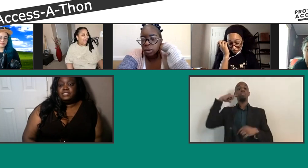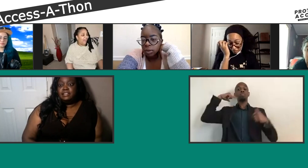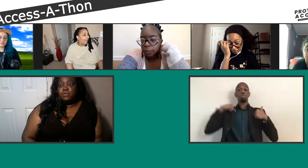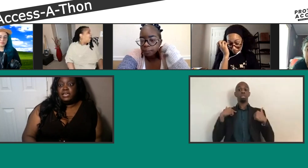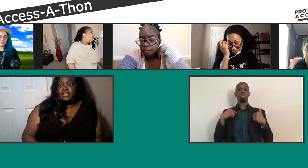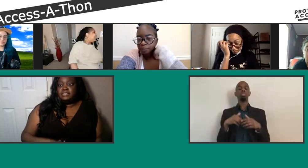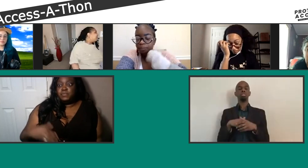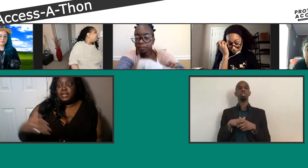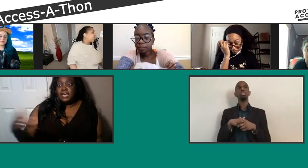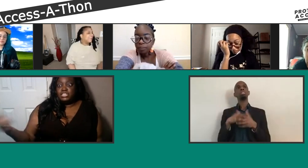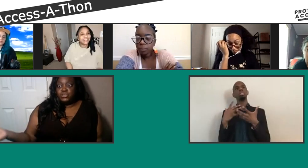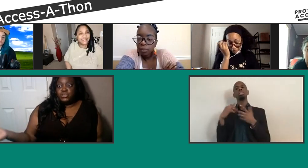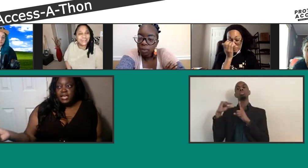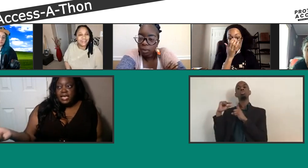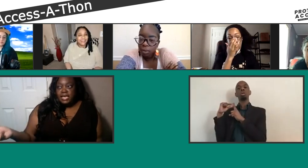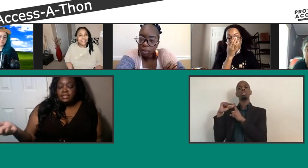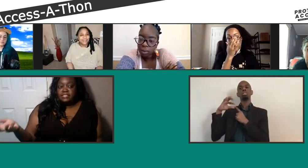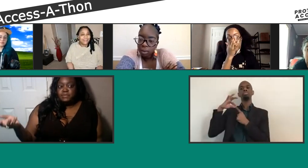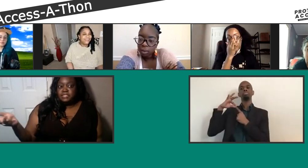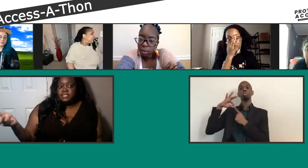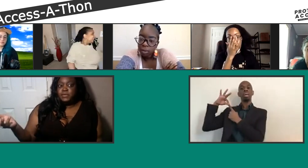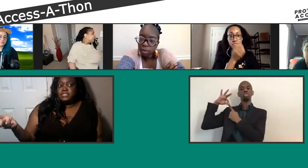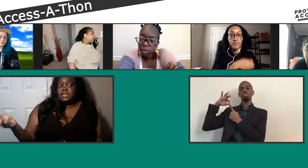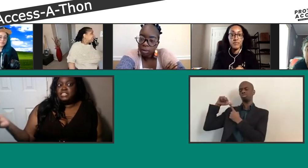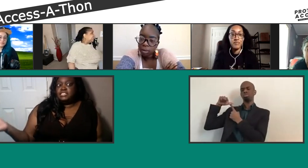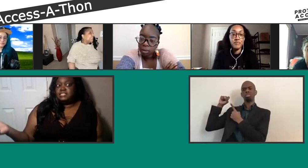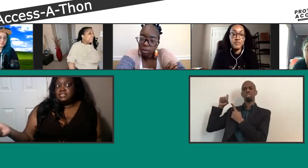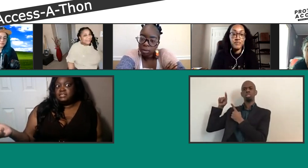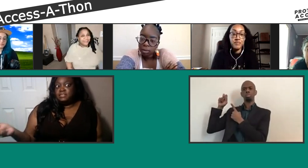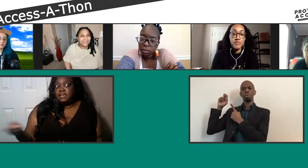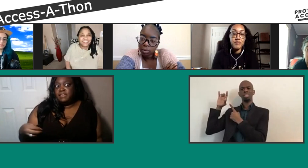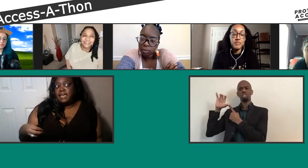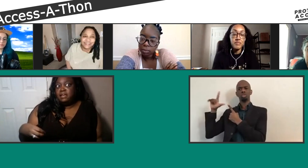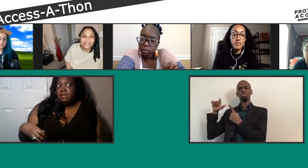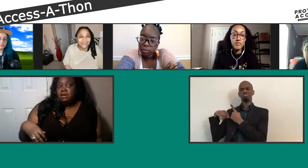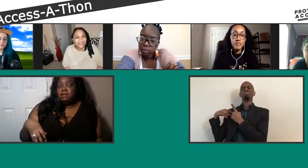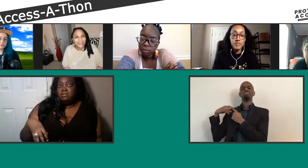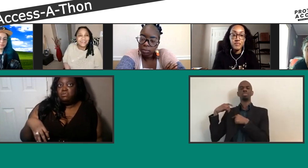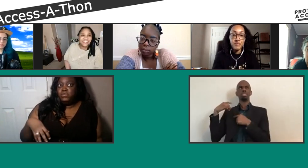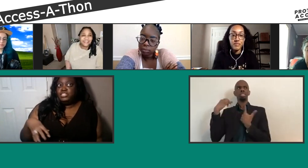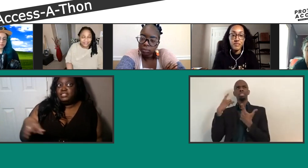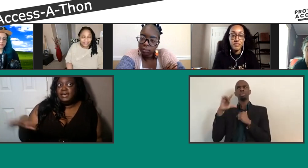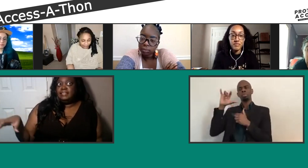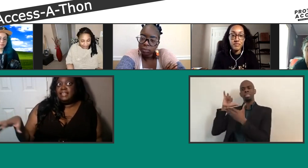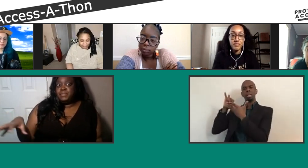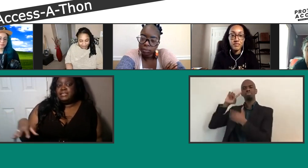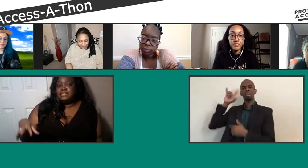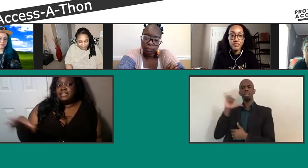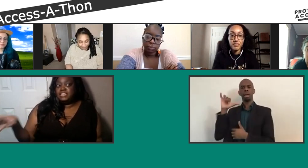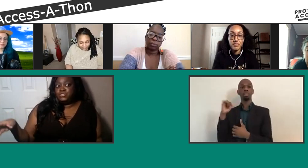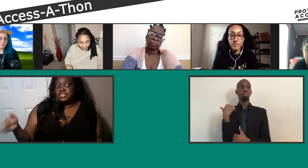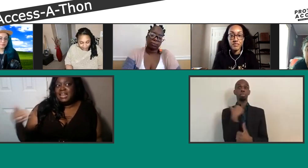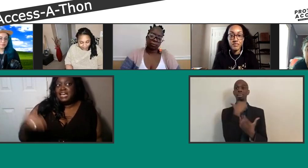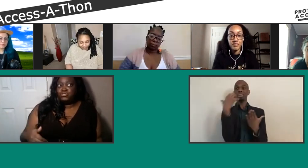impression that we're getting something extra and that seeps into people's consciousness to think that, oh, we should cut that because